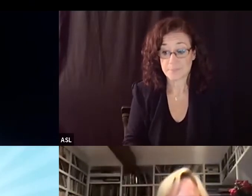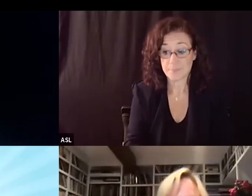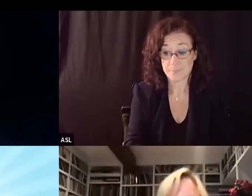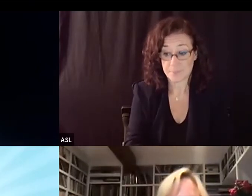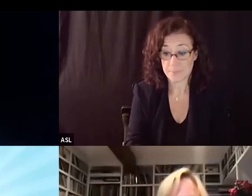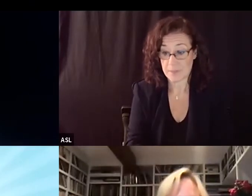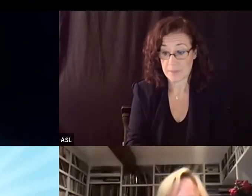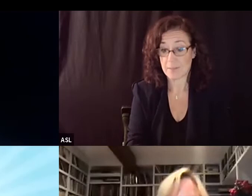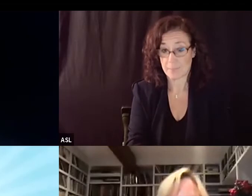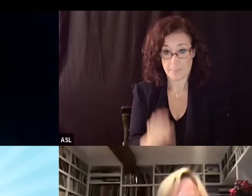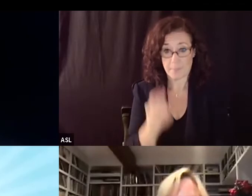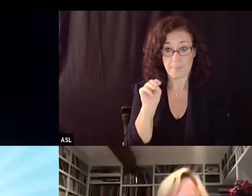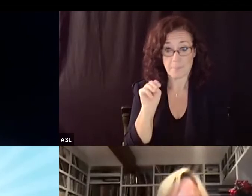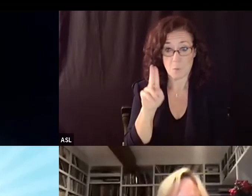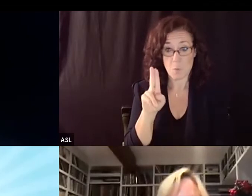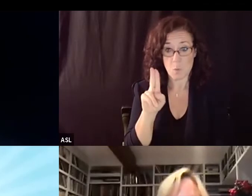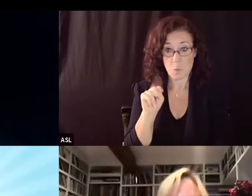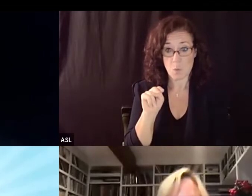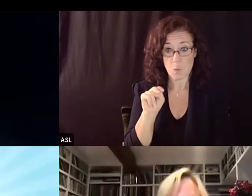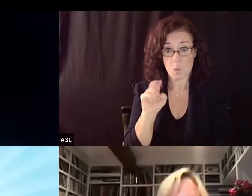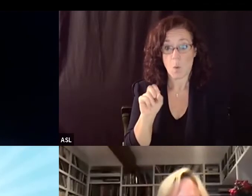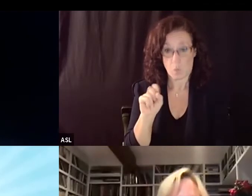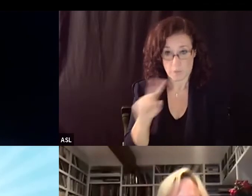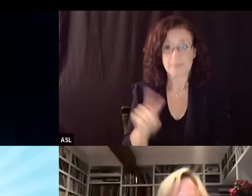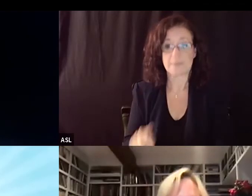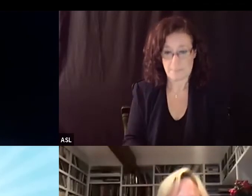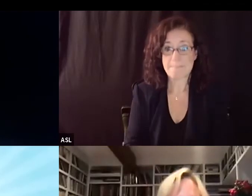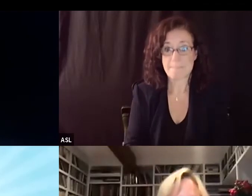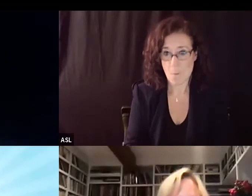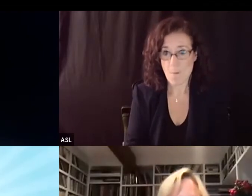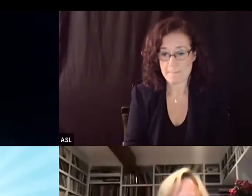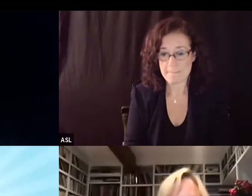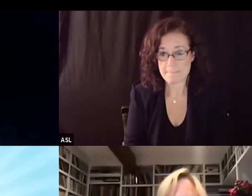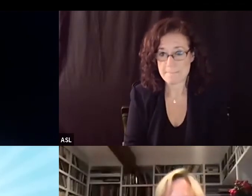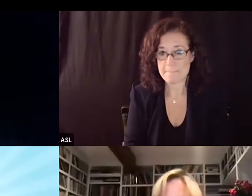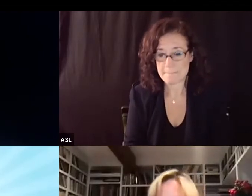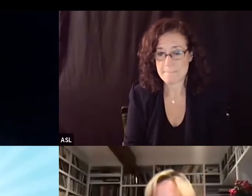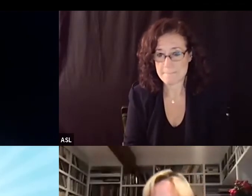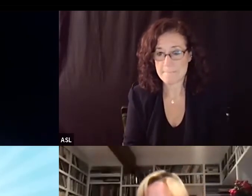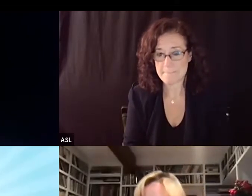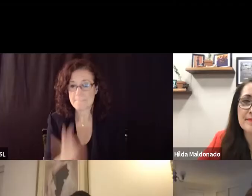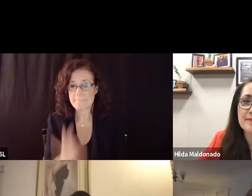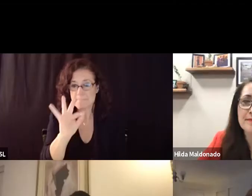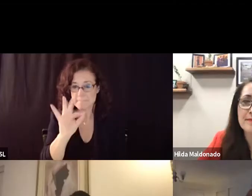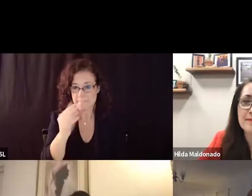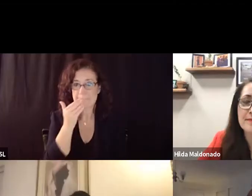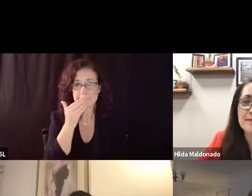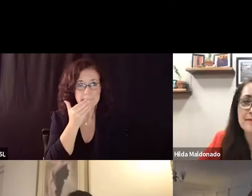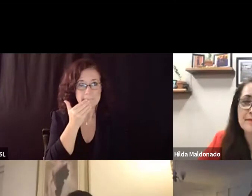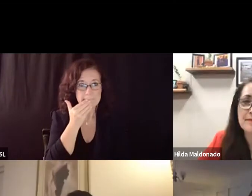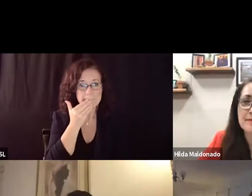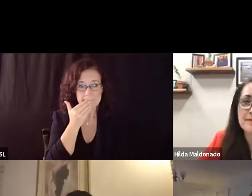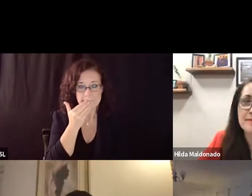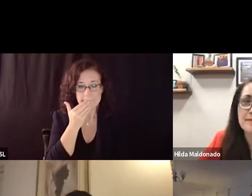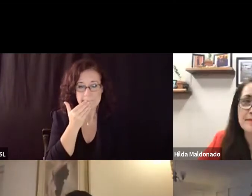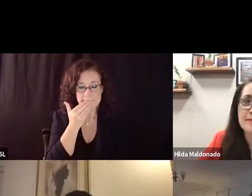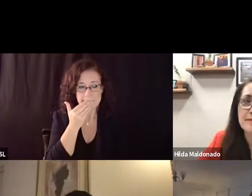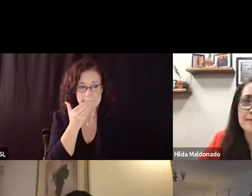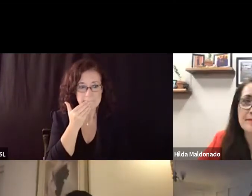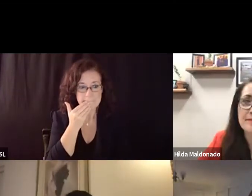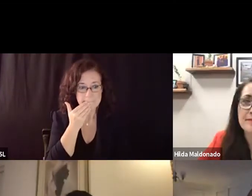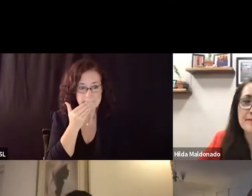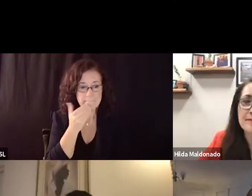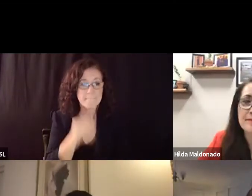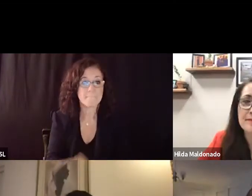okay can you hear me yes okay um yes i guess you know i am